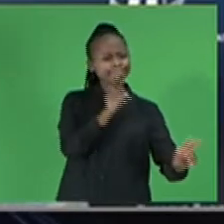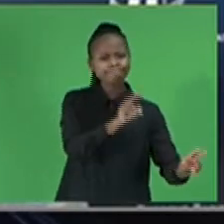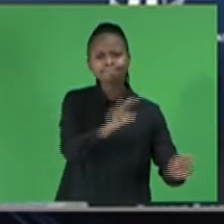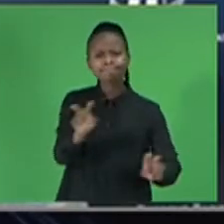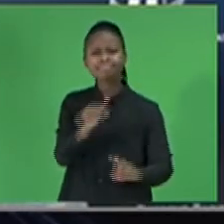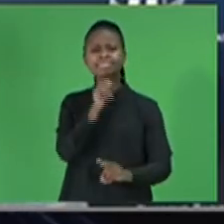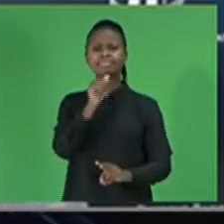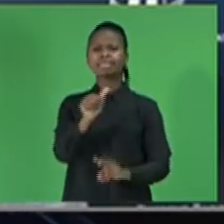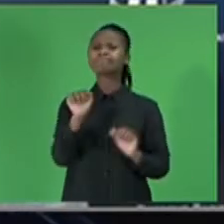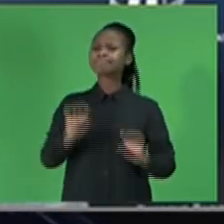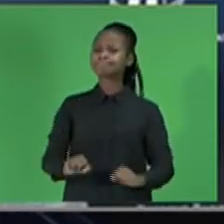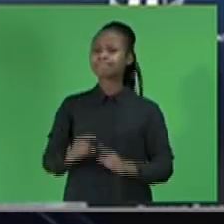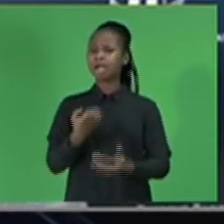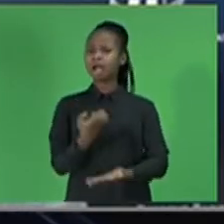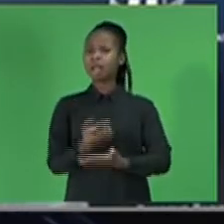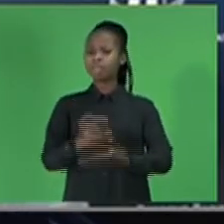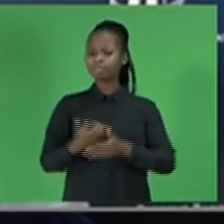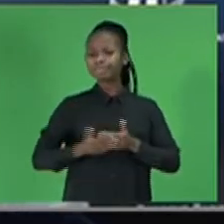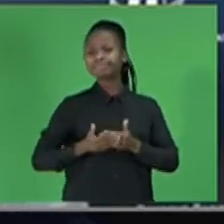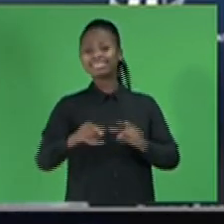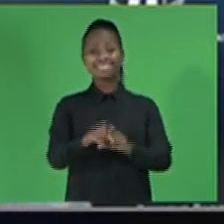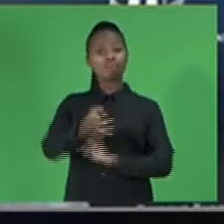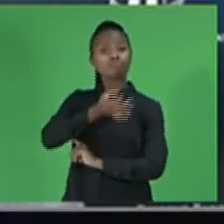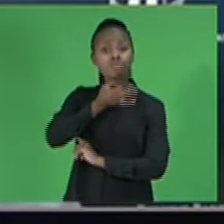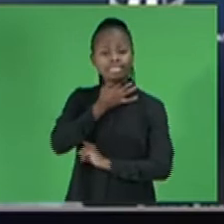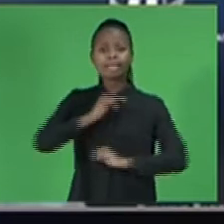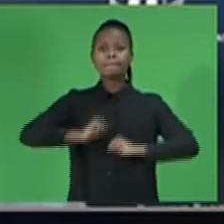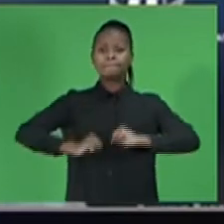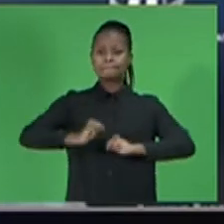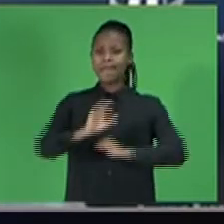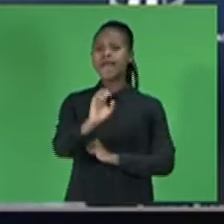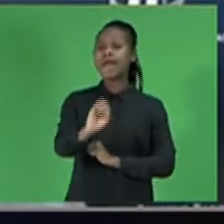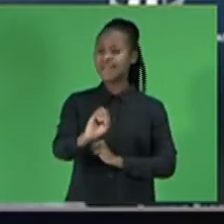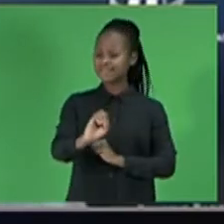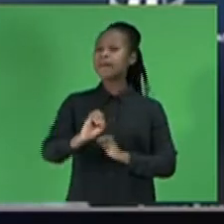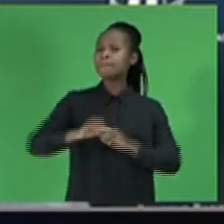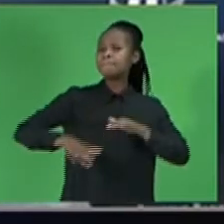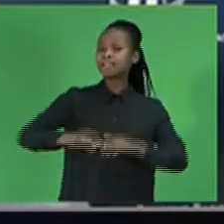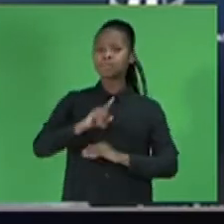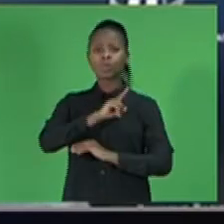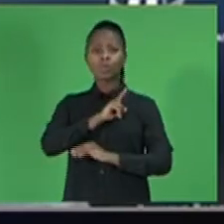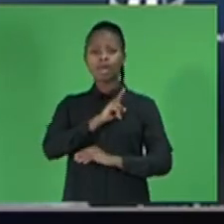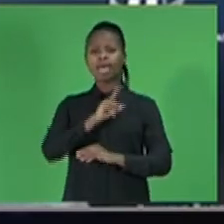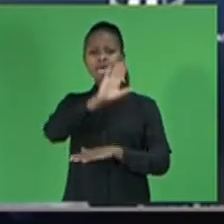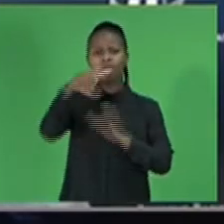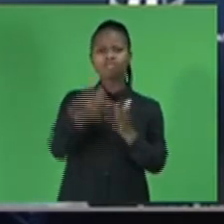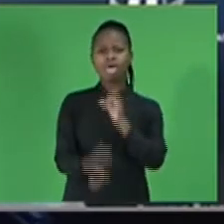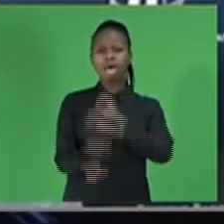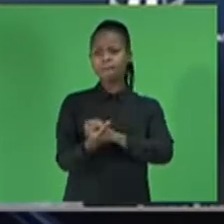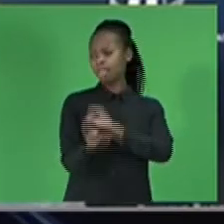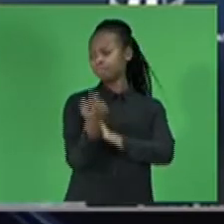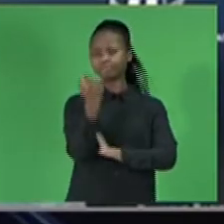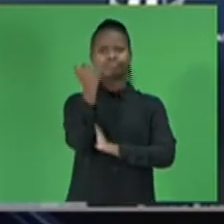balanced, as most of the bounce back from the recovery is now behind us. High export prices